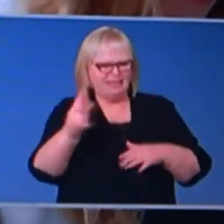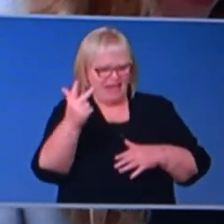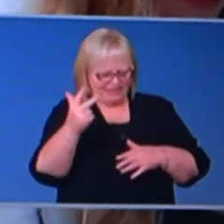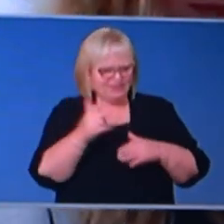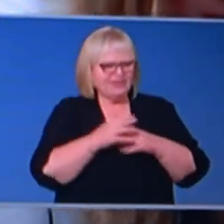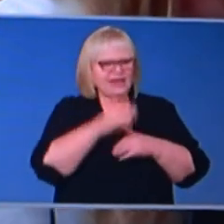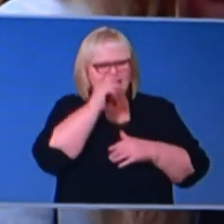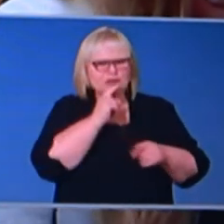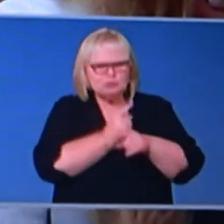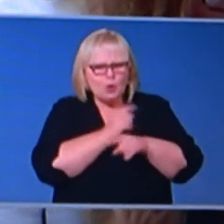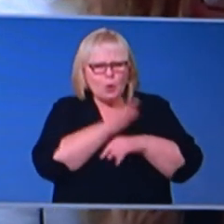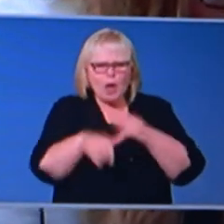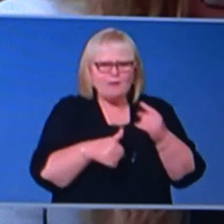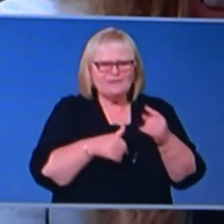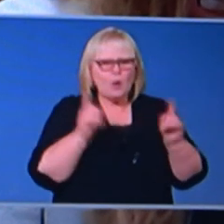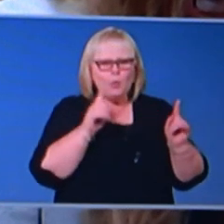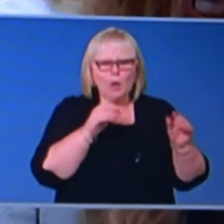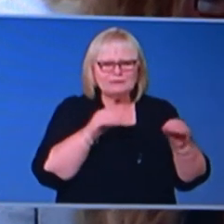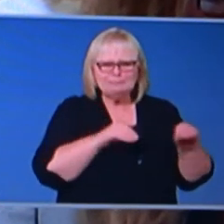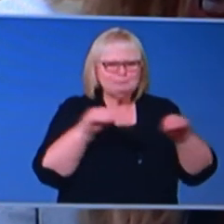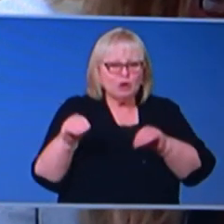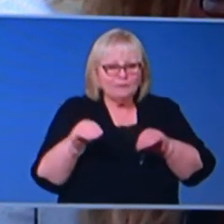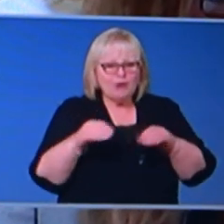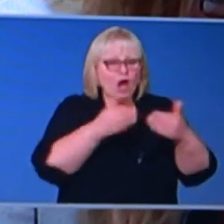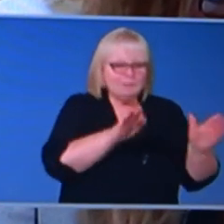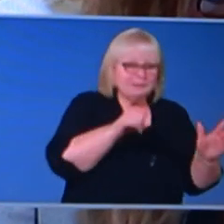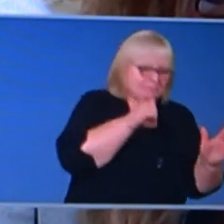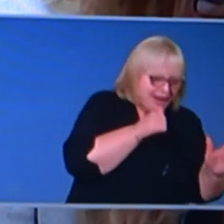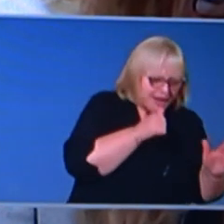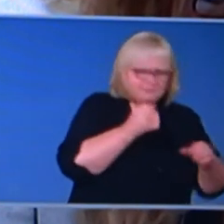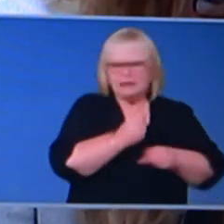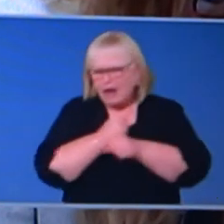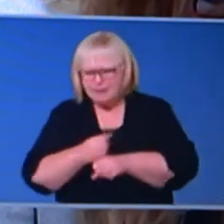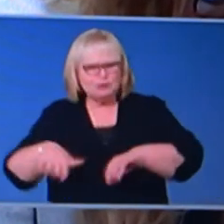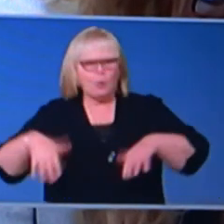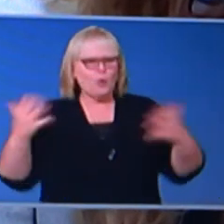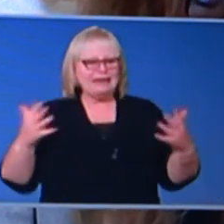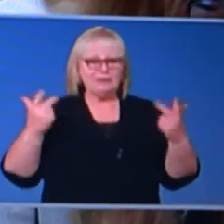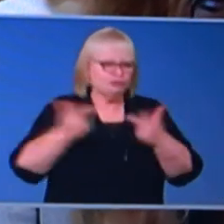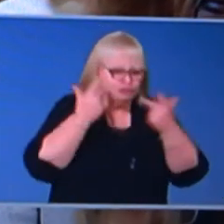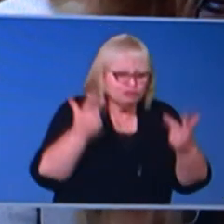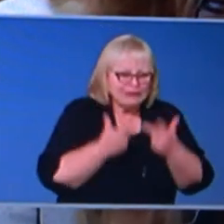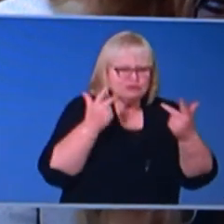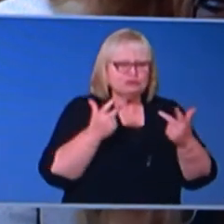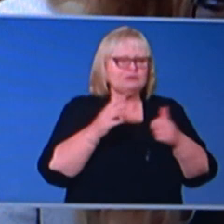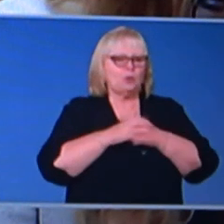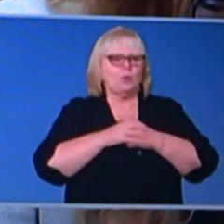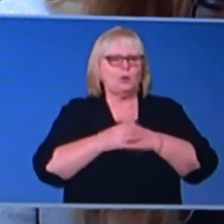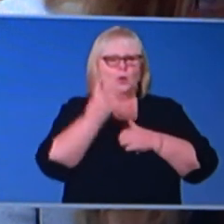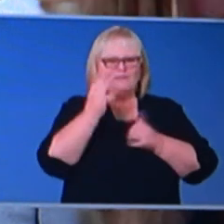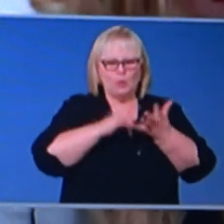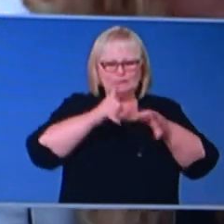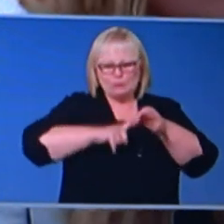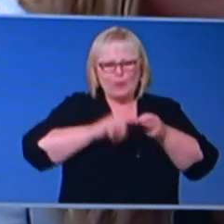discussing there or potentially moving on? Is that reopening pubs and clubs nationally, uh, restaurants? Is it relaxing the four square metre